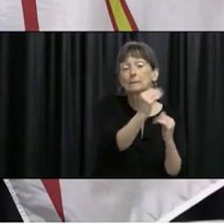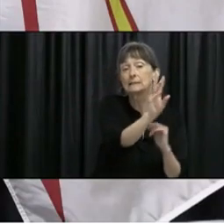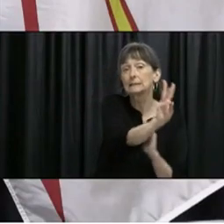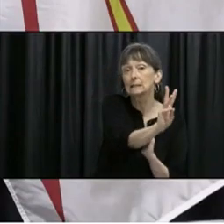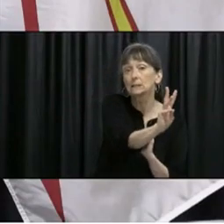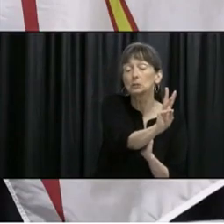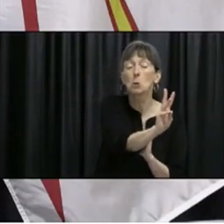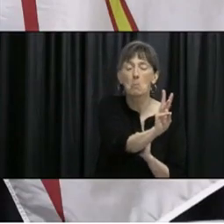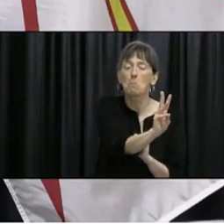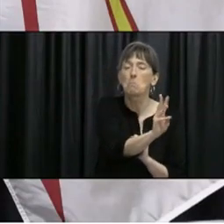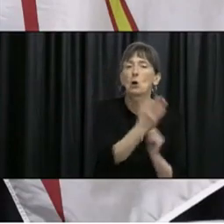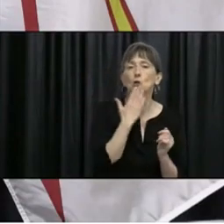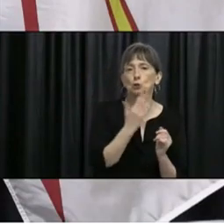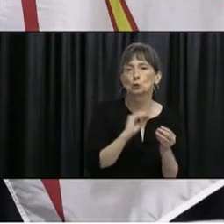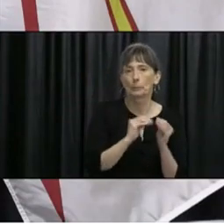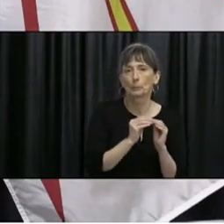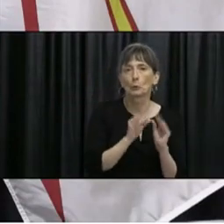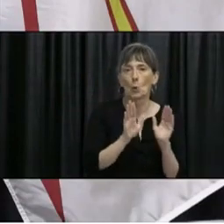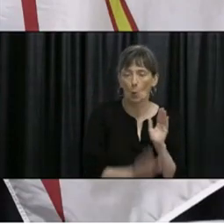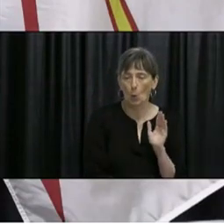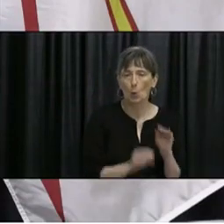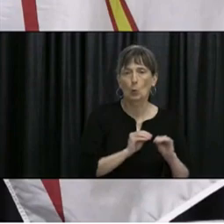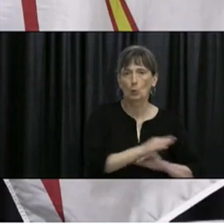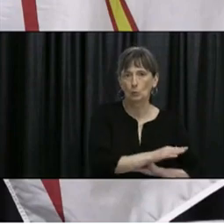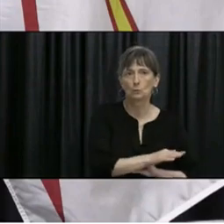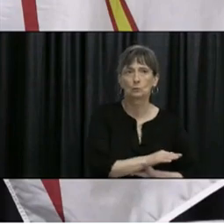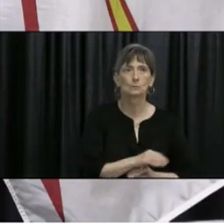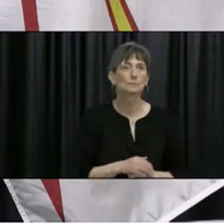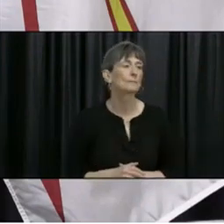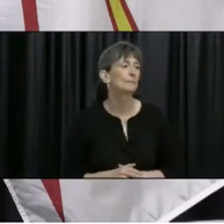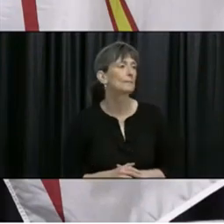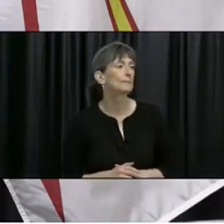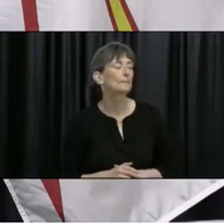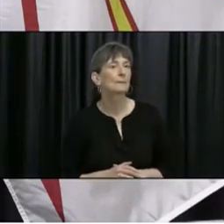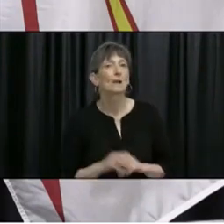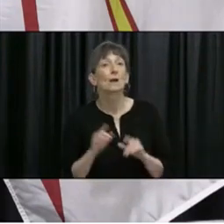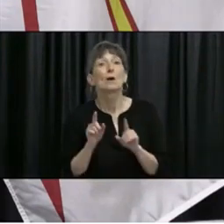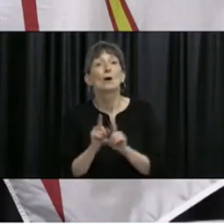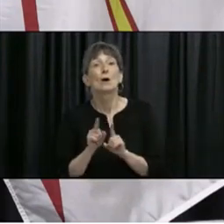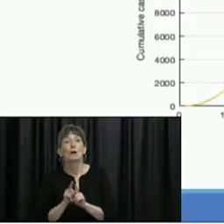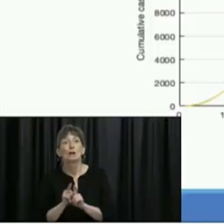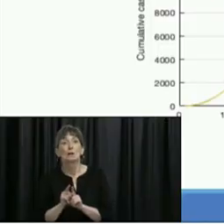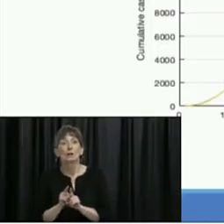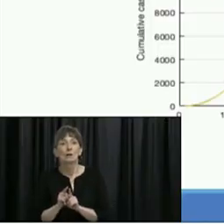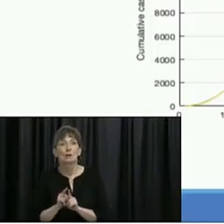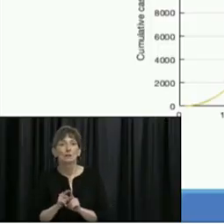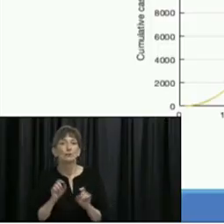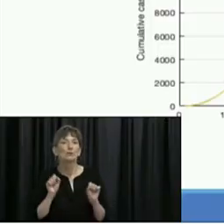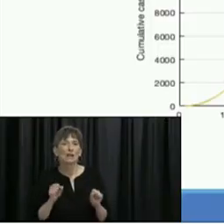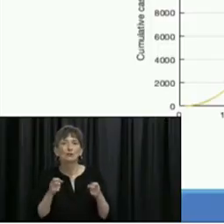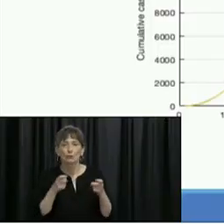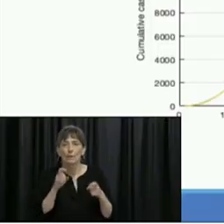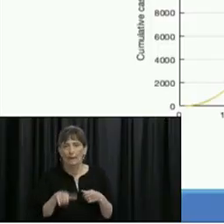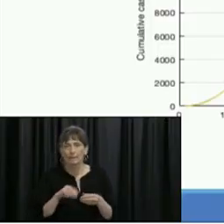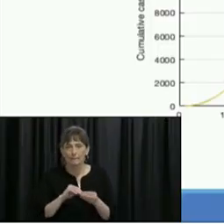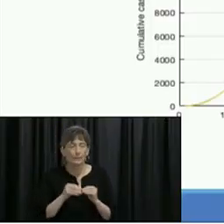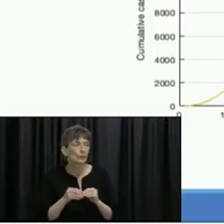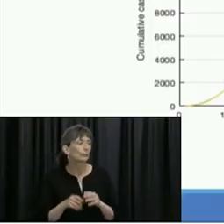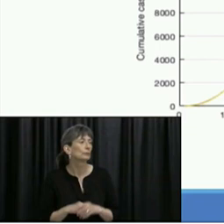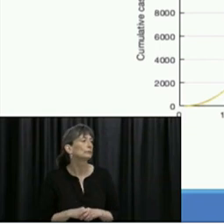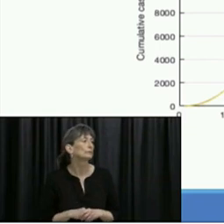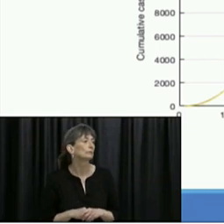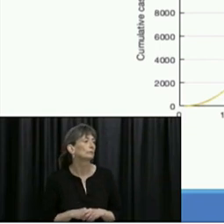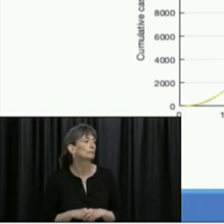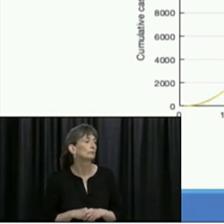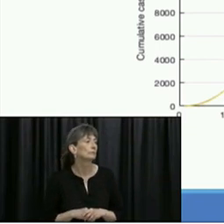approach that we actually have in looking at the impact of contact is to do agent-based simulation. And as of next week, hopefully we're going to